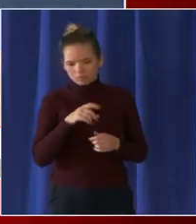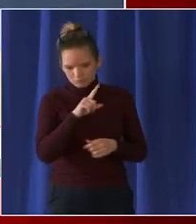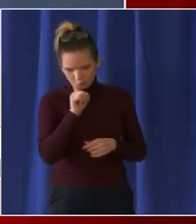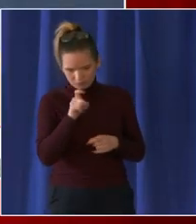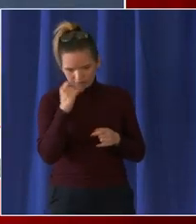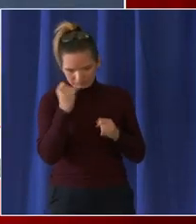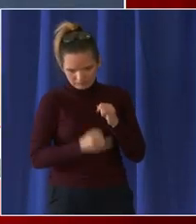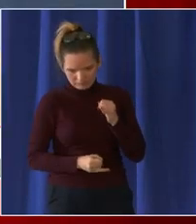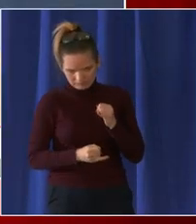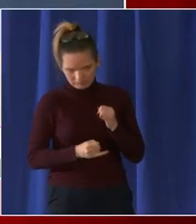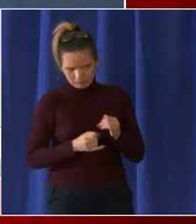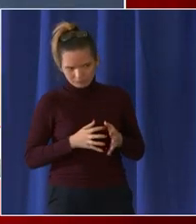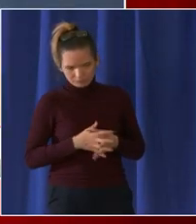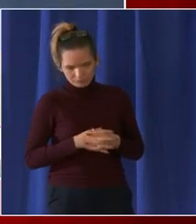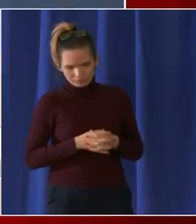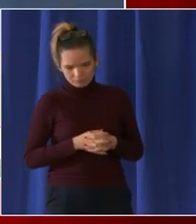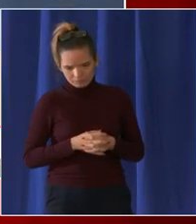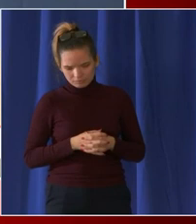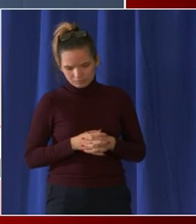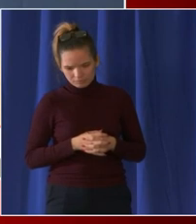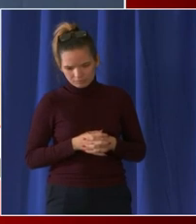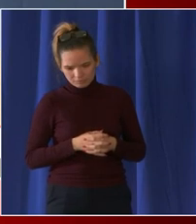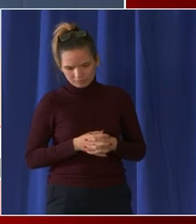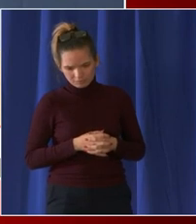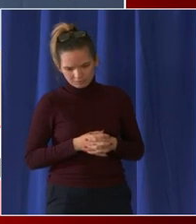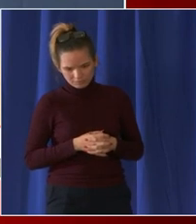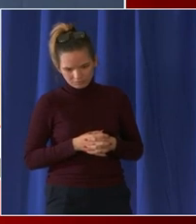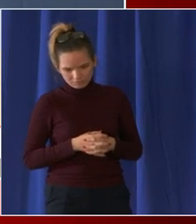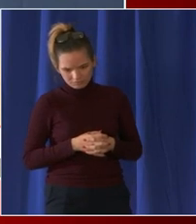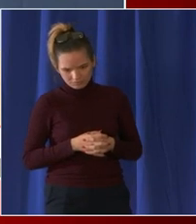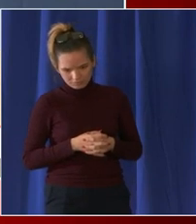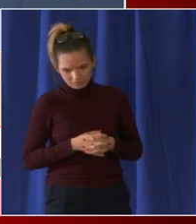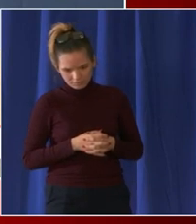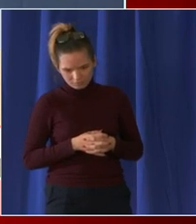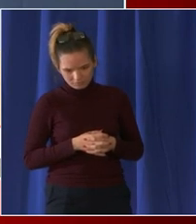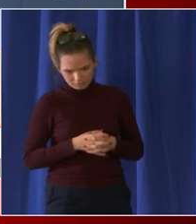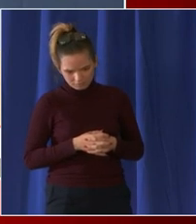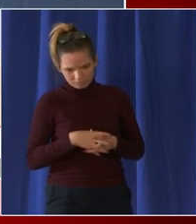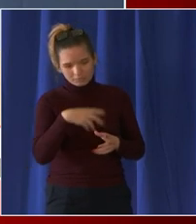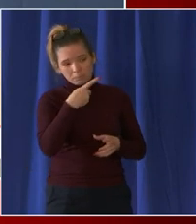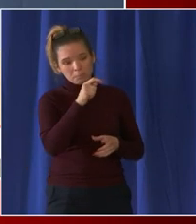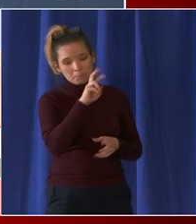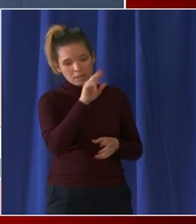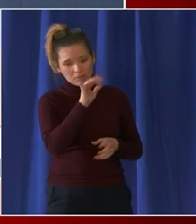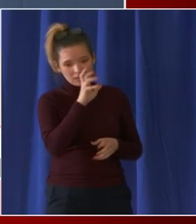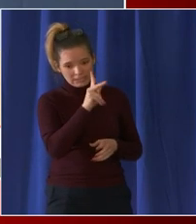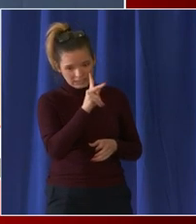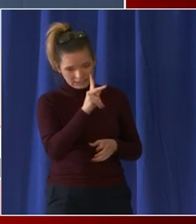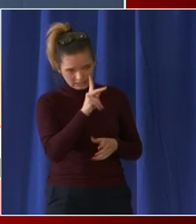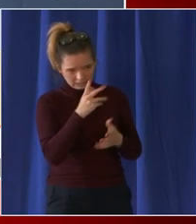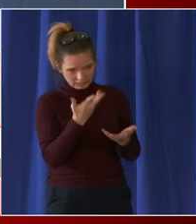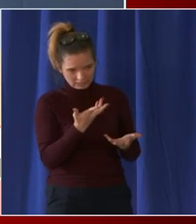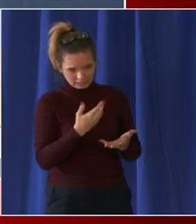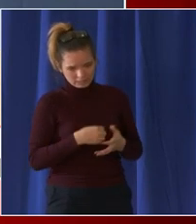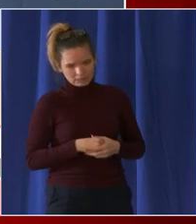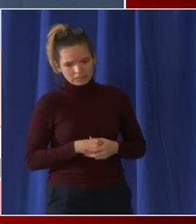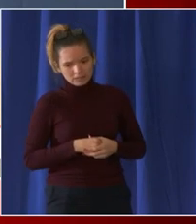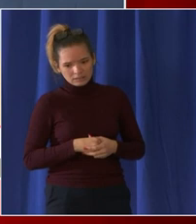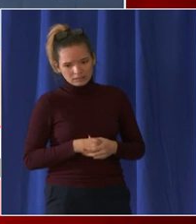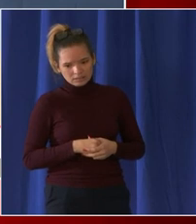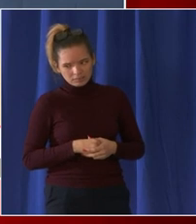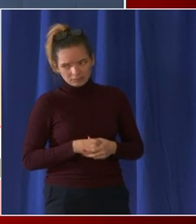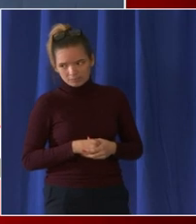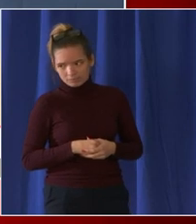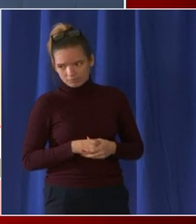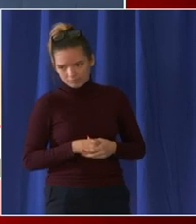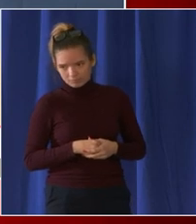hey thanks um i have a question i think probably for patrick um could you talk about how the percentage